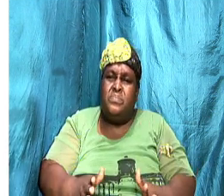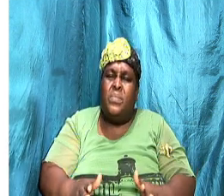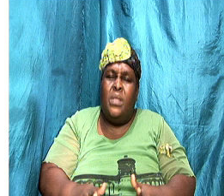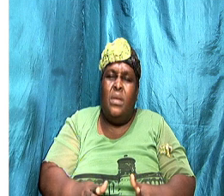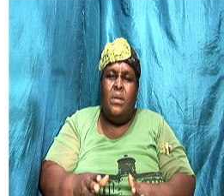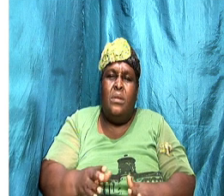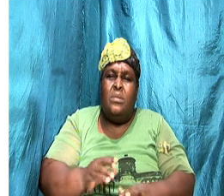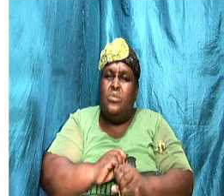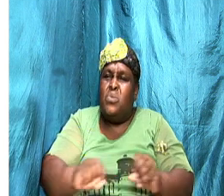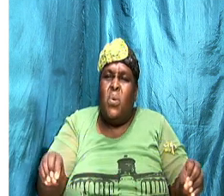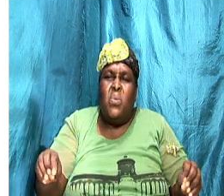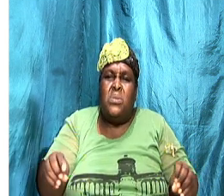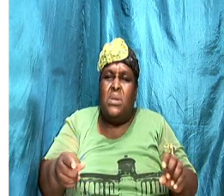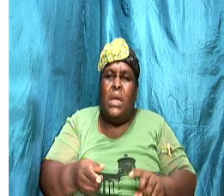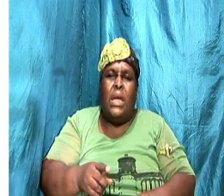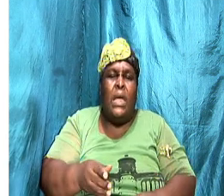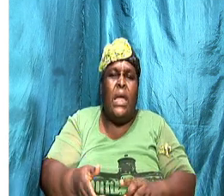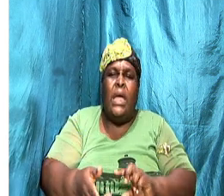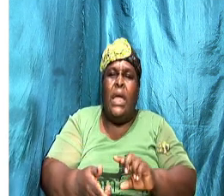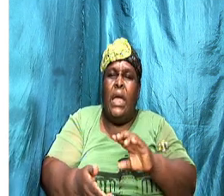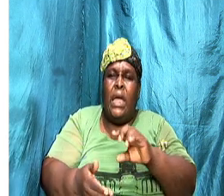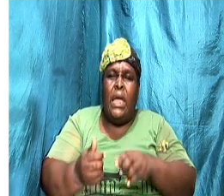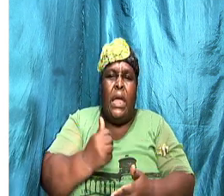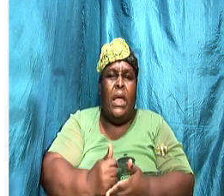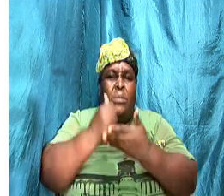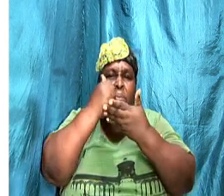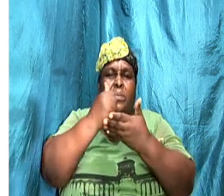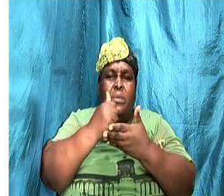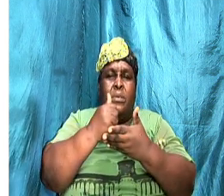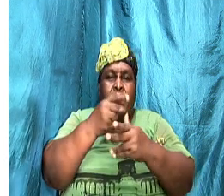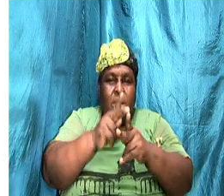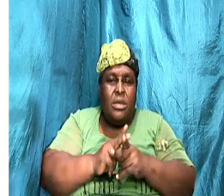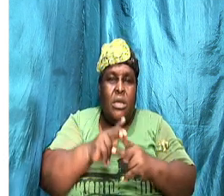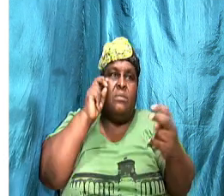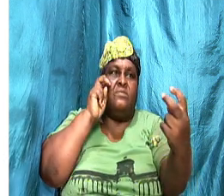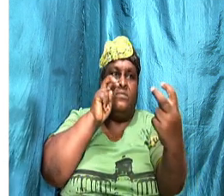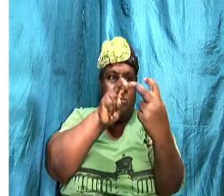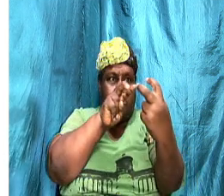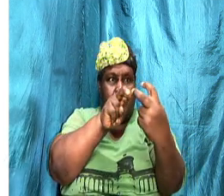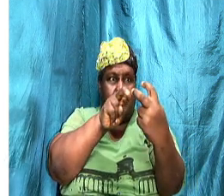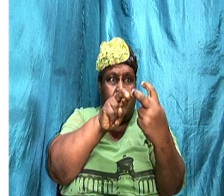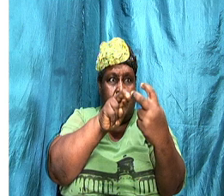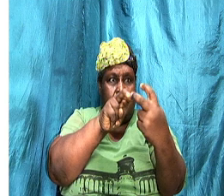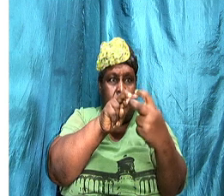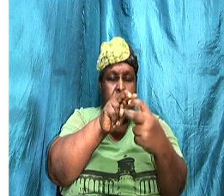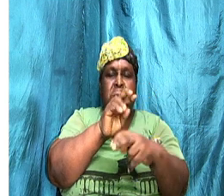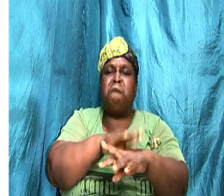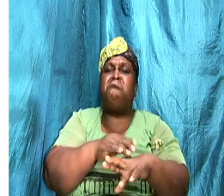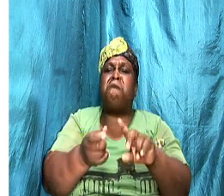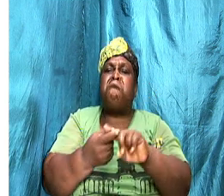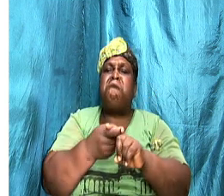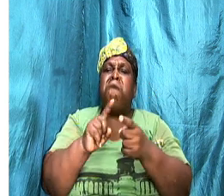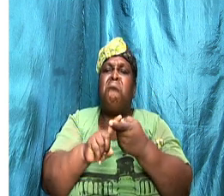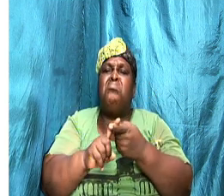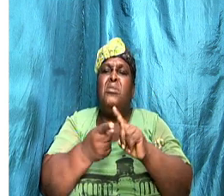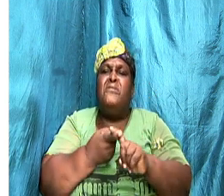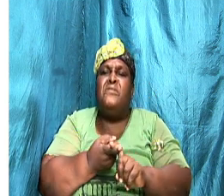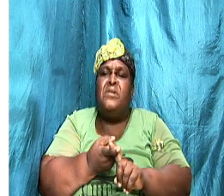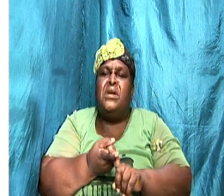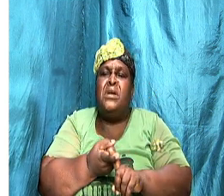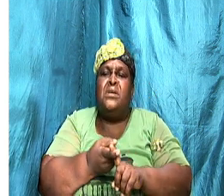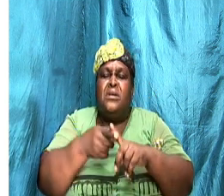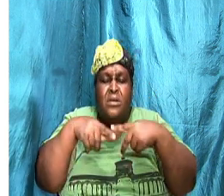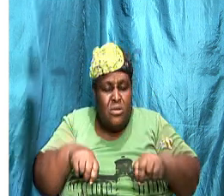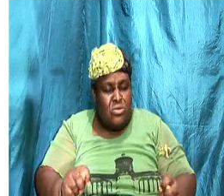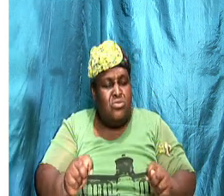does not help, right. So instead, keep focus on your partner. And we need to say on the earlier slide that we should, you know, try our